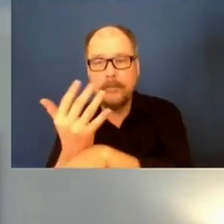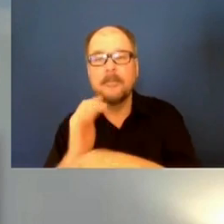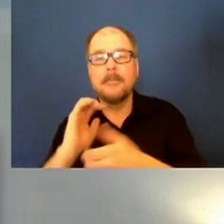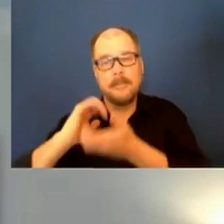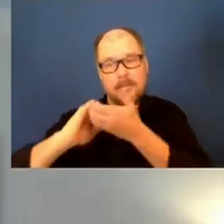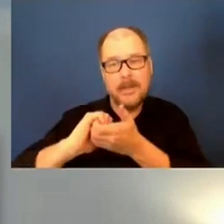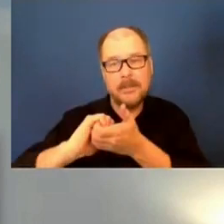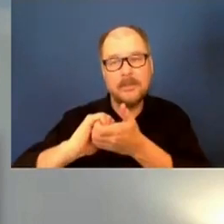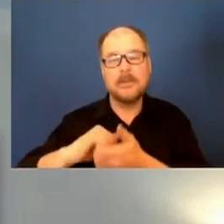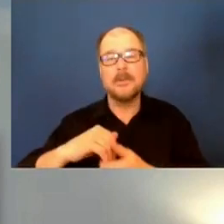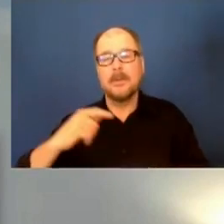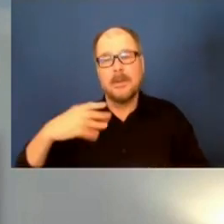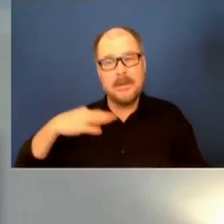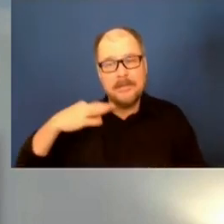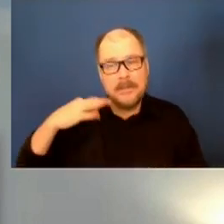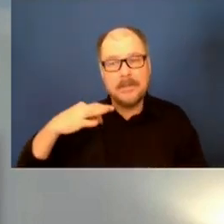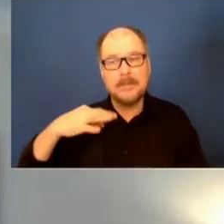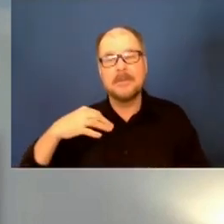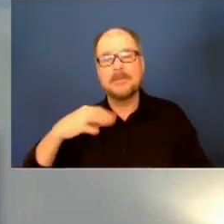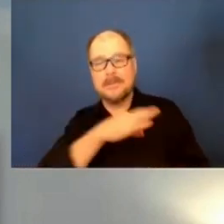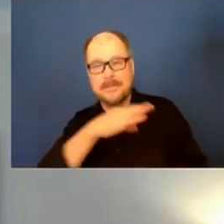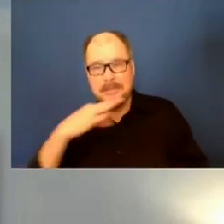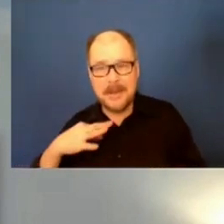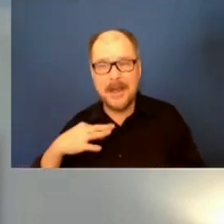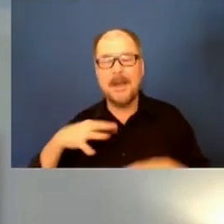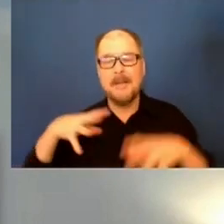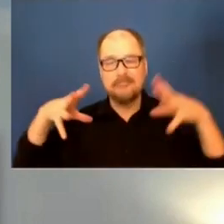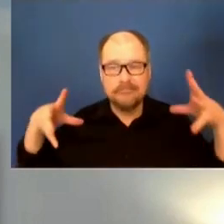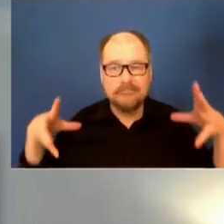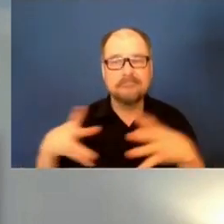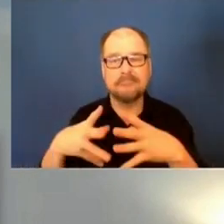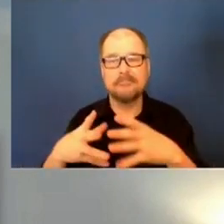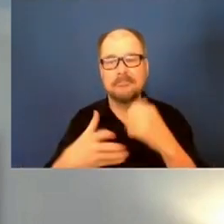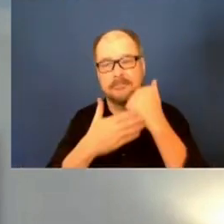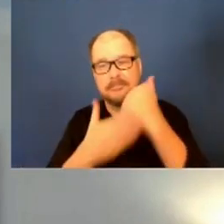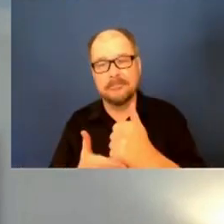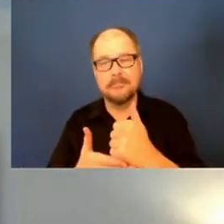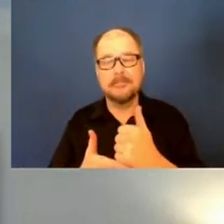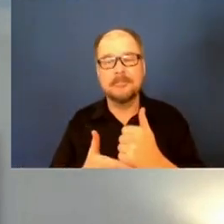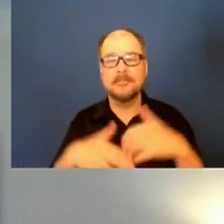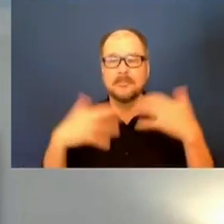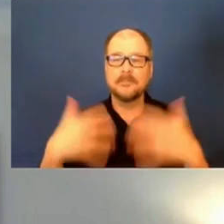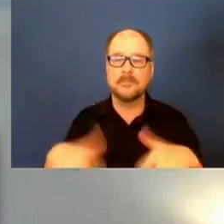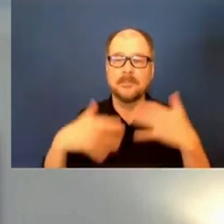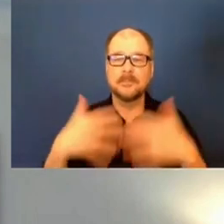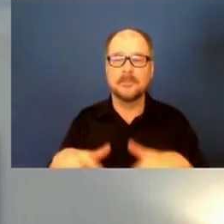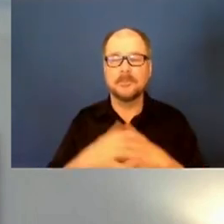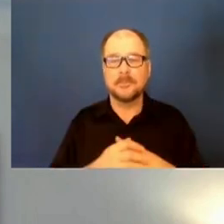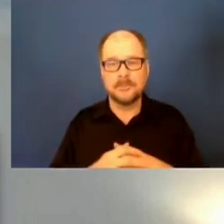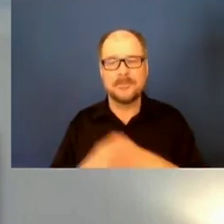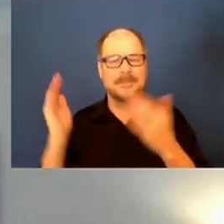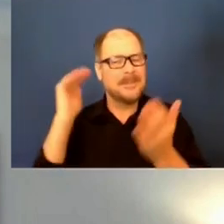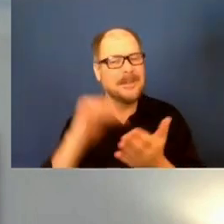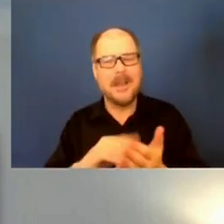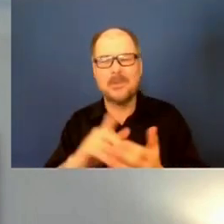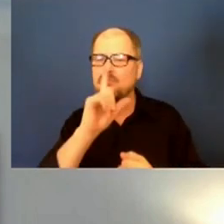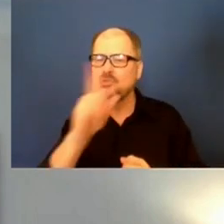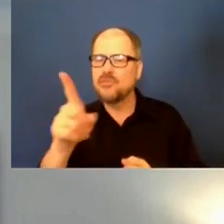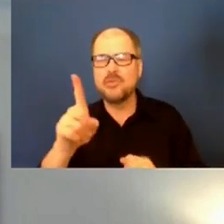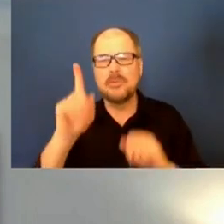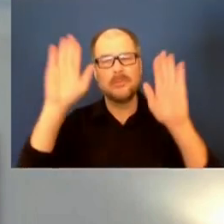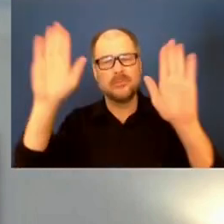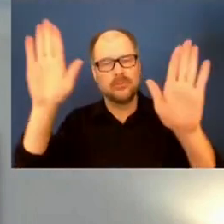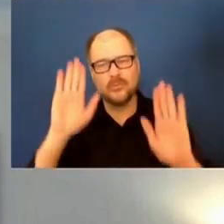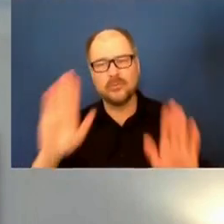volunteers and our staff enough for coming together to get this done. It's, I think at the end of the day, it's been a truly extraordinary